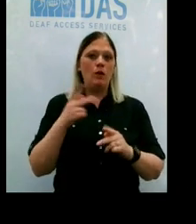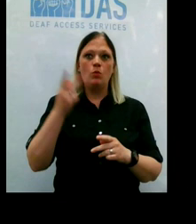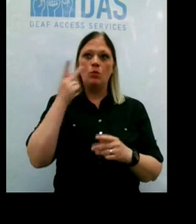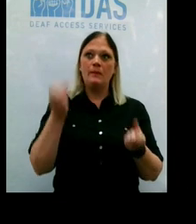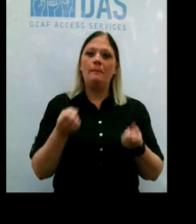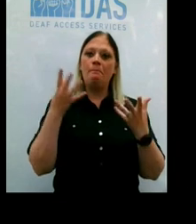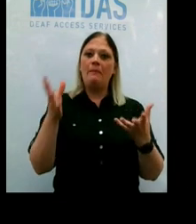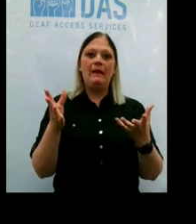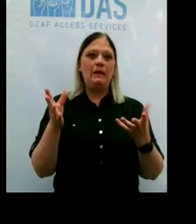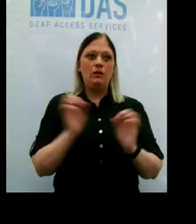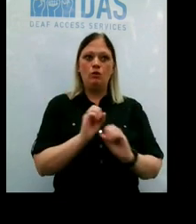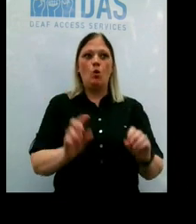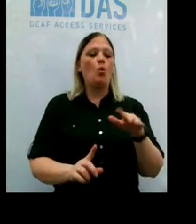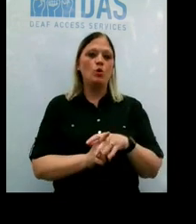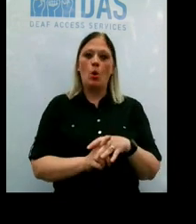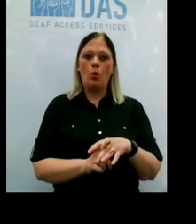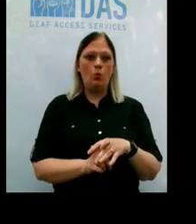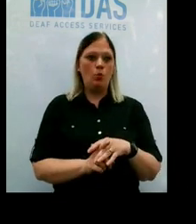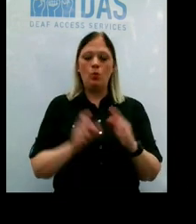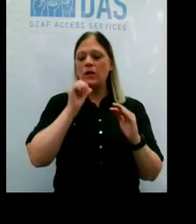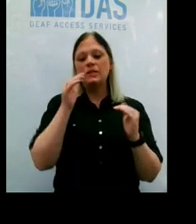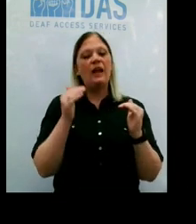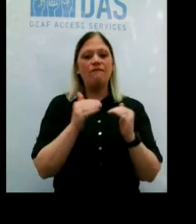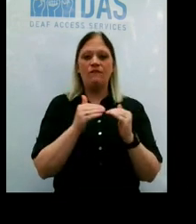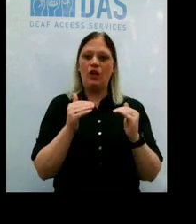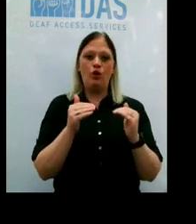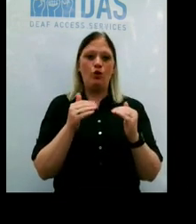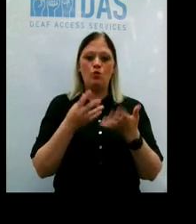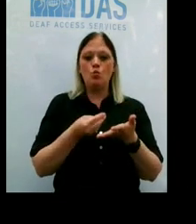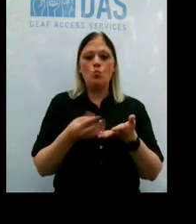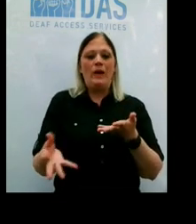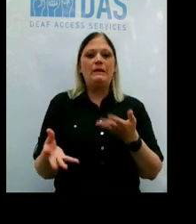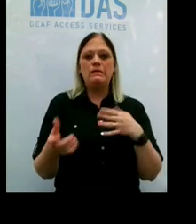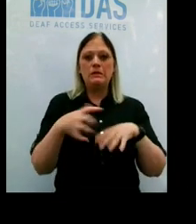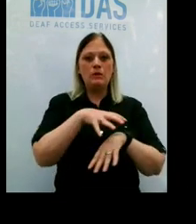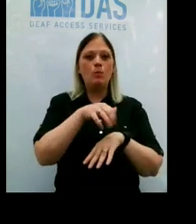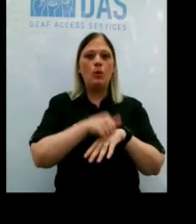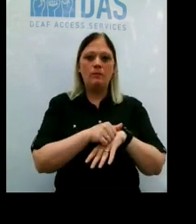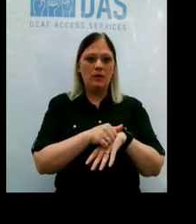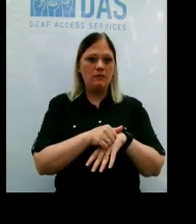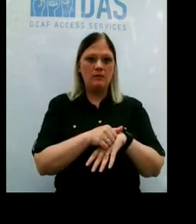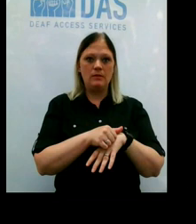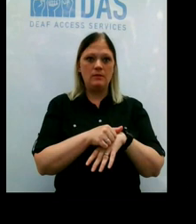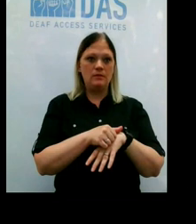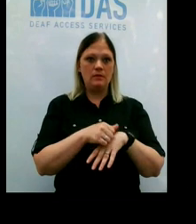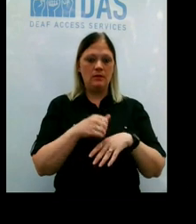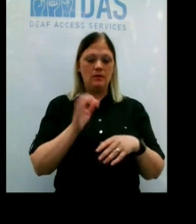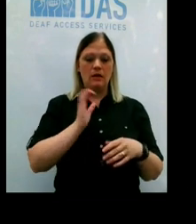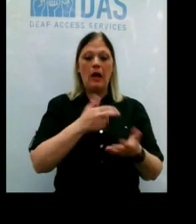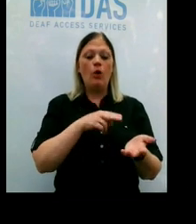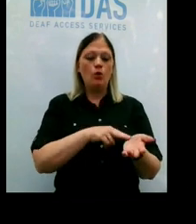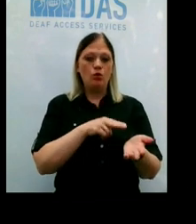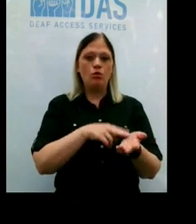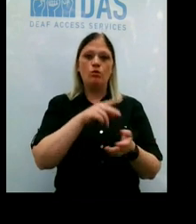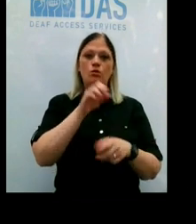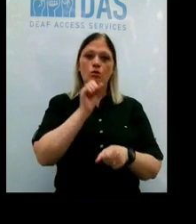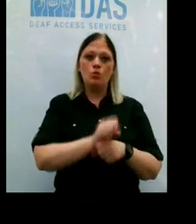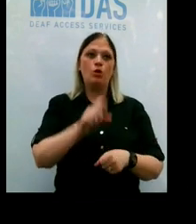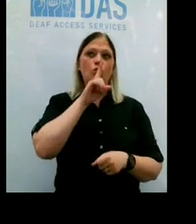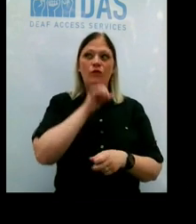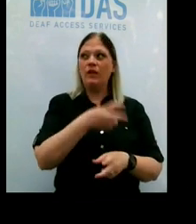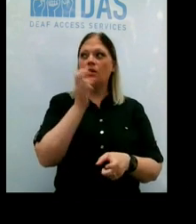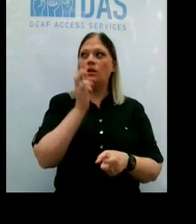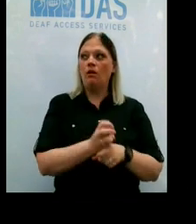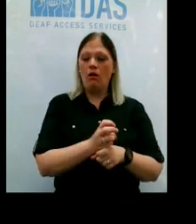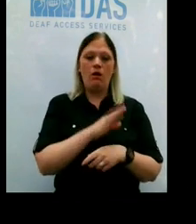now, and it's not fair to waste these slots. And waste these assets. Our nurses work really hard, and